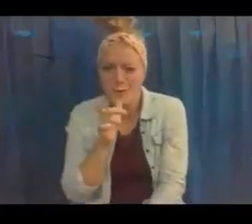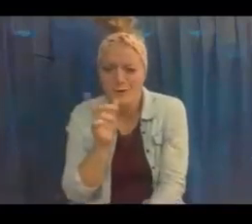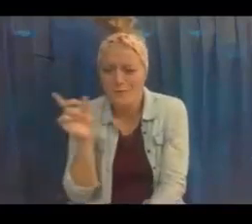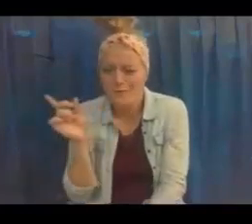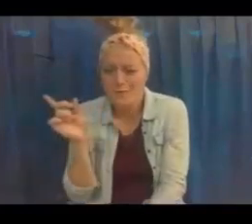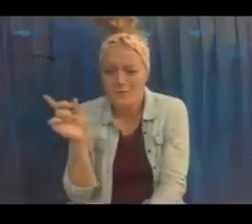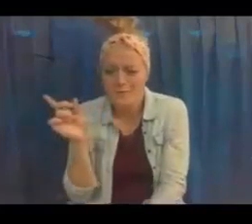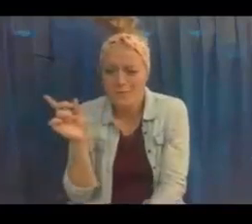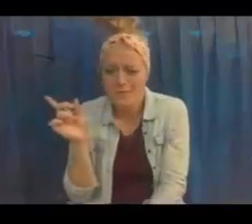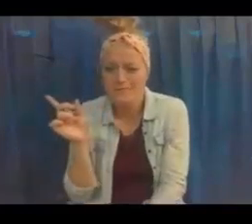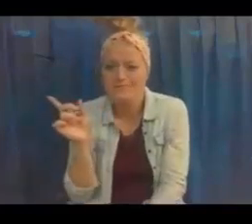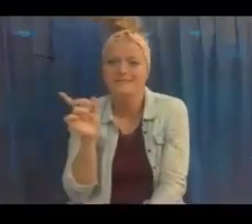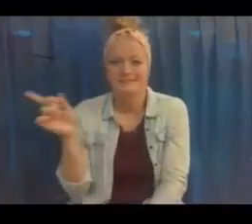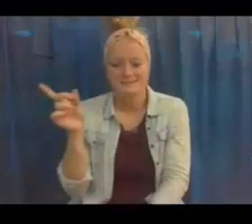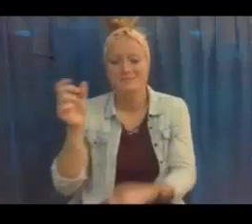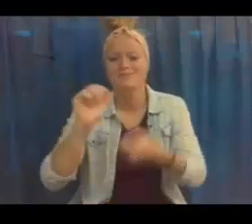Who is this?